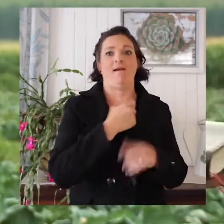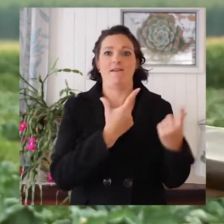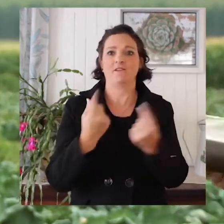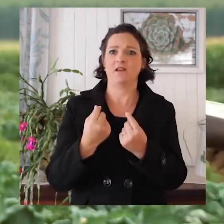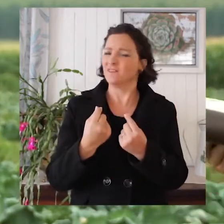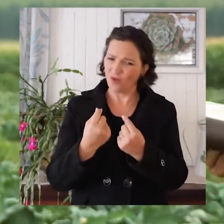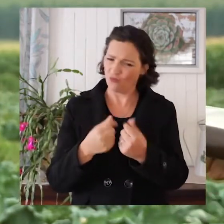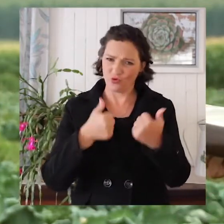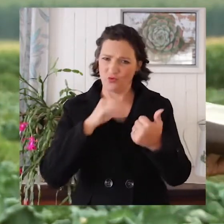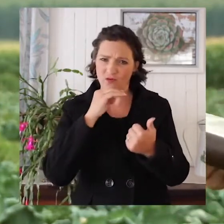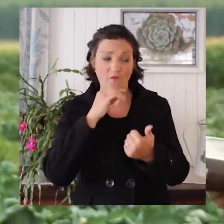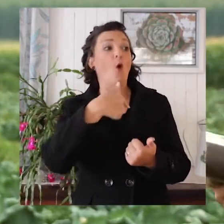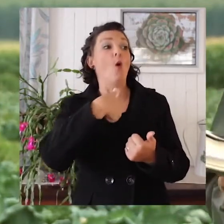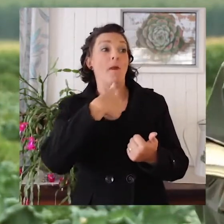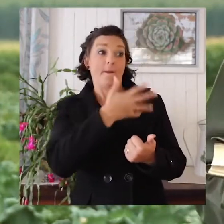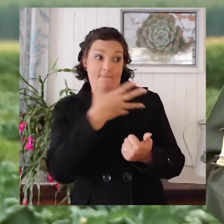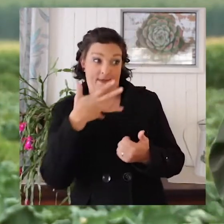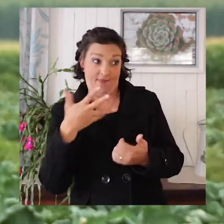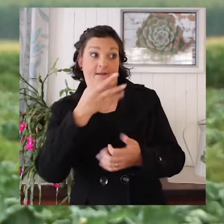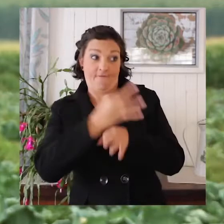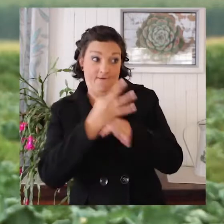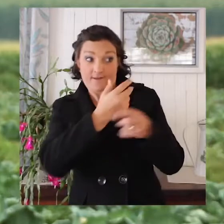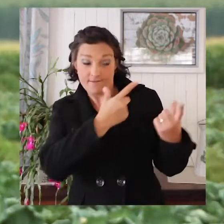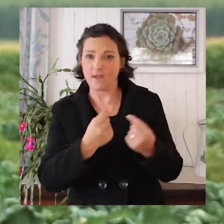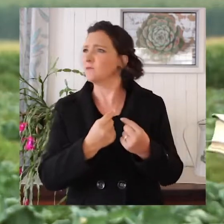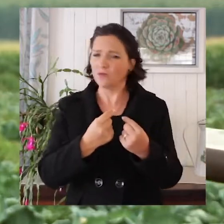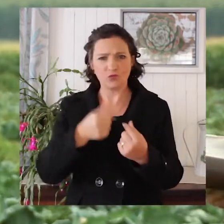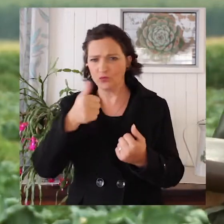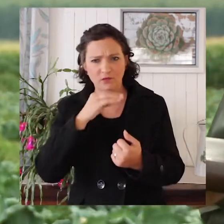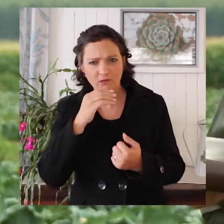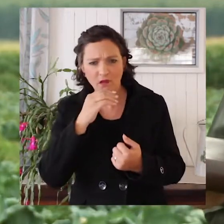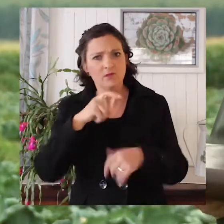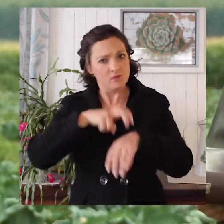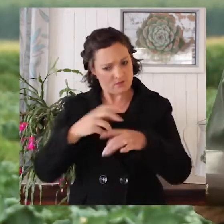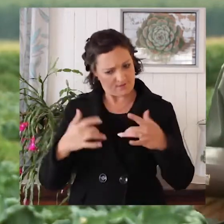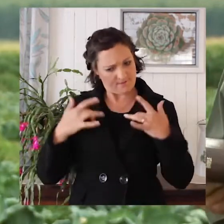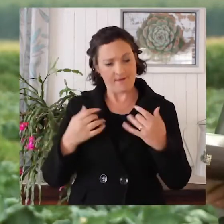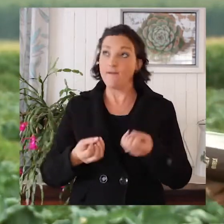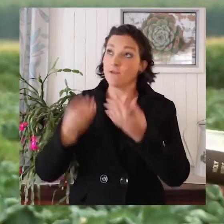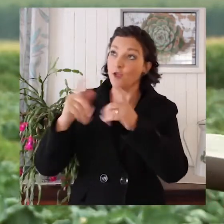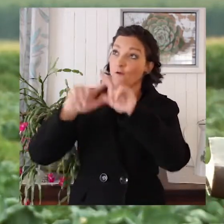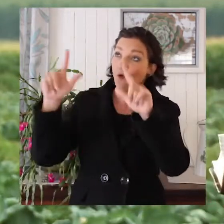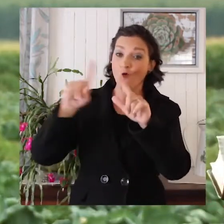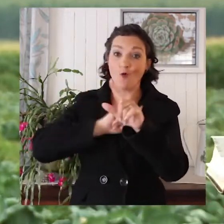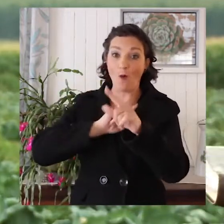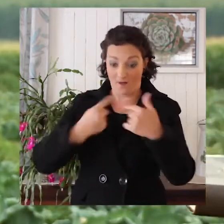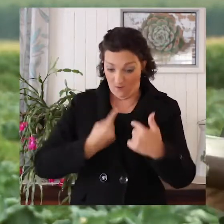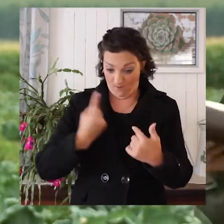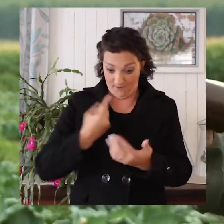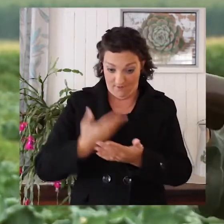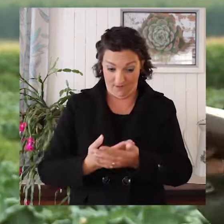my friends did. No, no, that's not good enough. Well, because my mom and dad wanted me to. No, that's not good enough. You give your life to the Lord